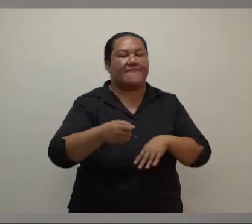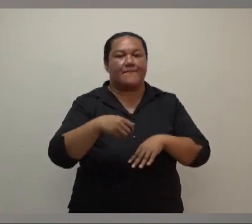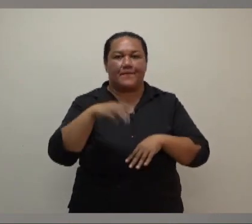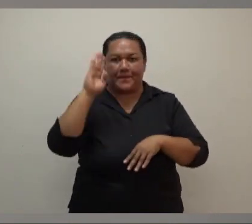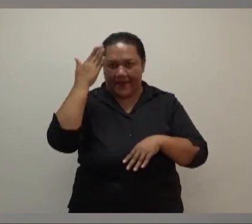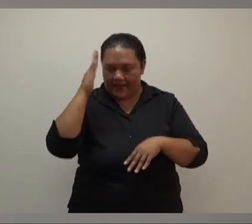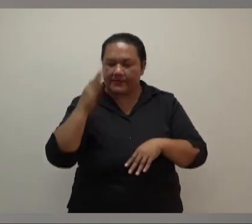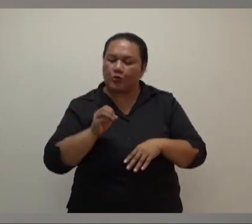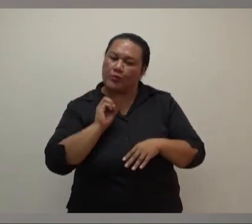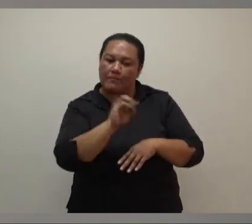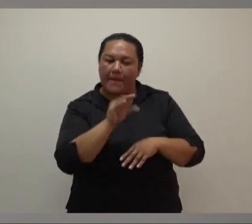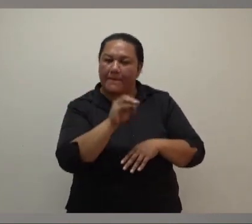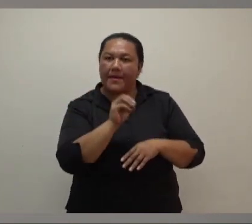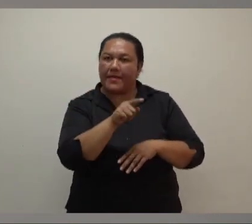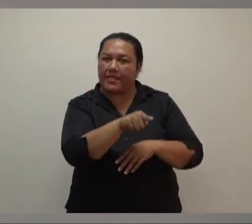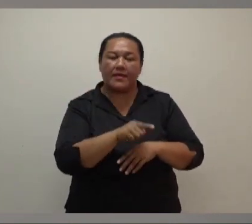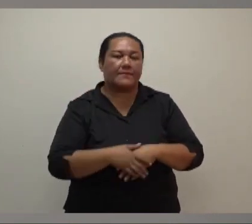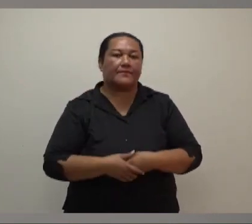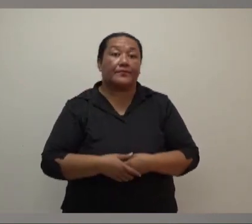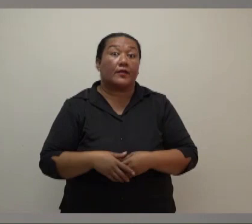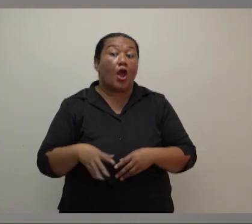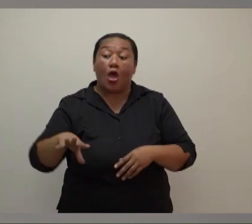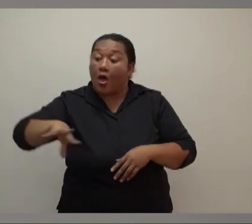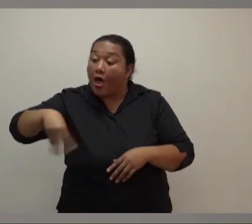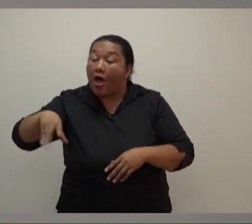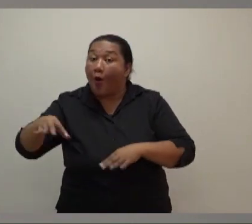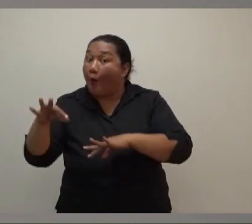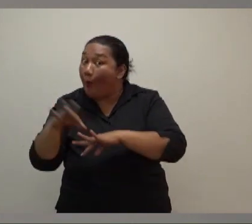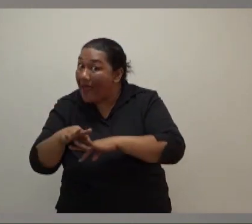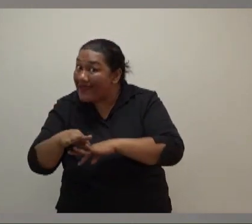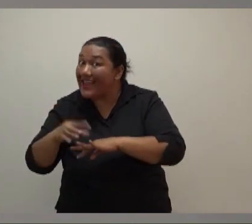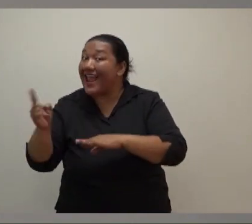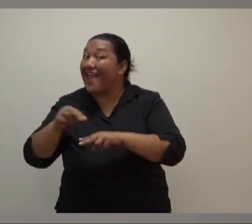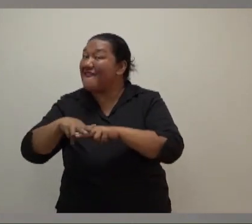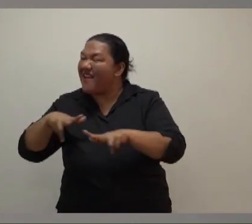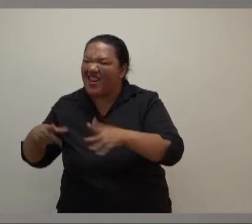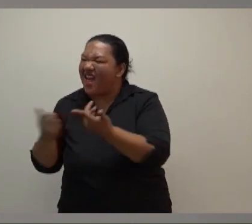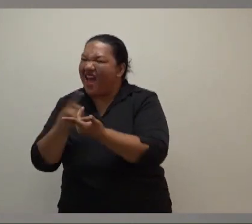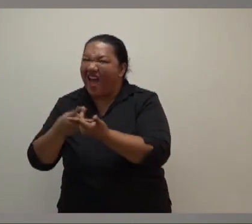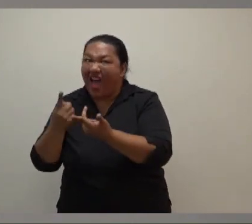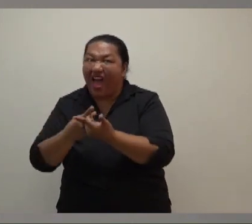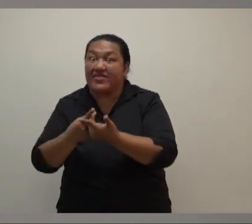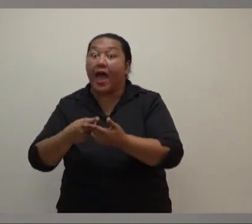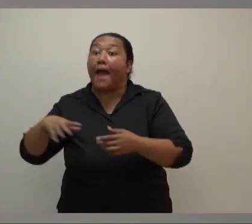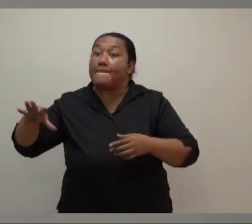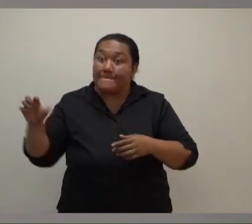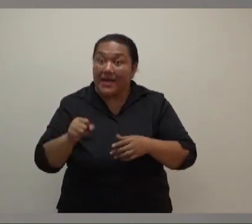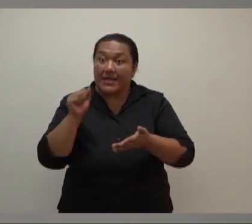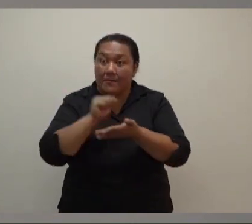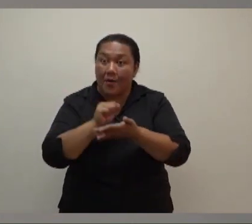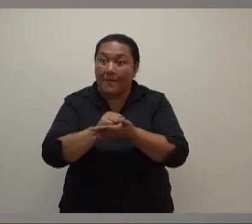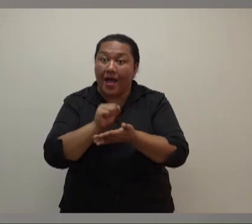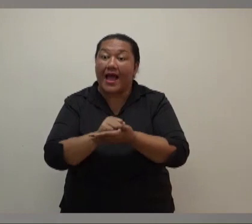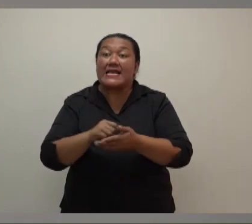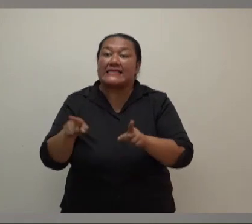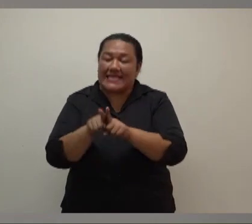venues which have been approved can host events, including weddings and other functions at 80% capacity, just as houses of worship, restaurants,